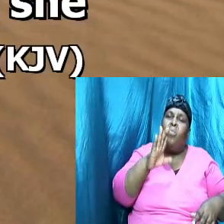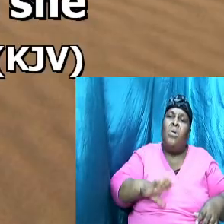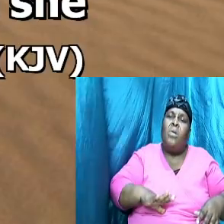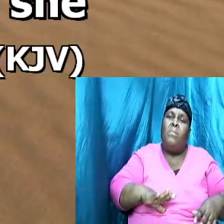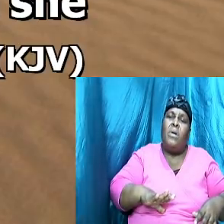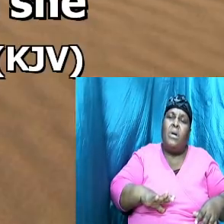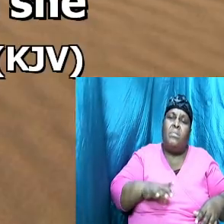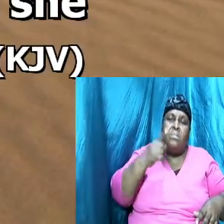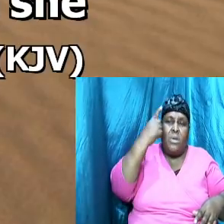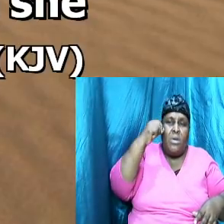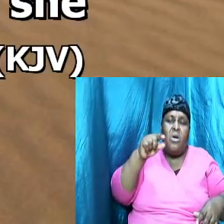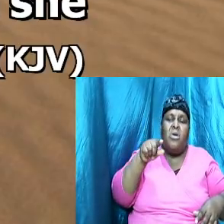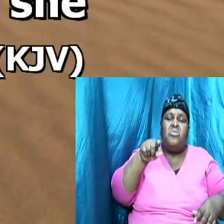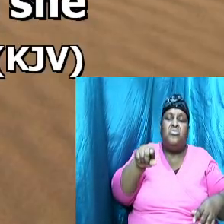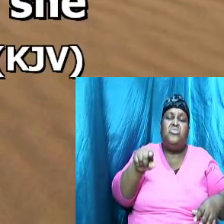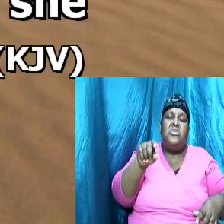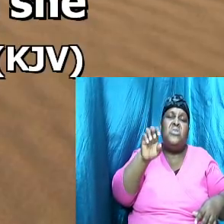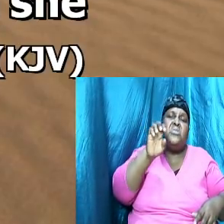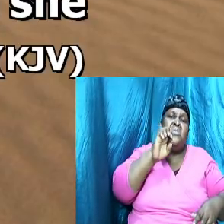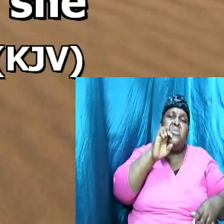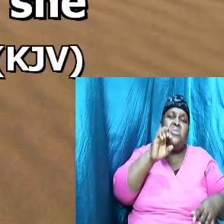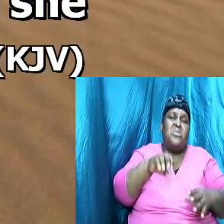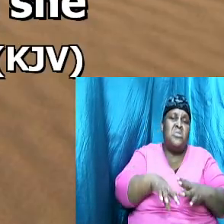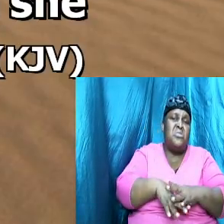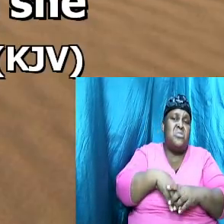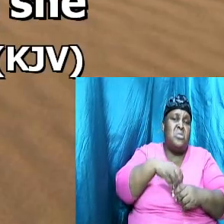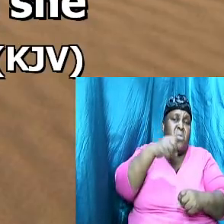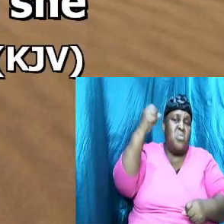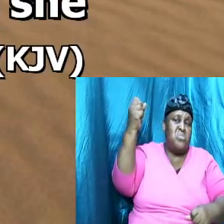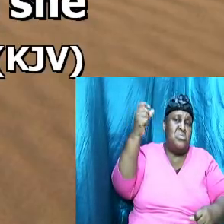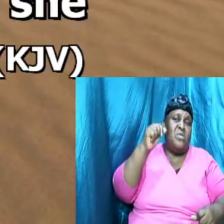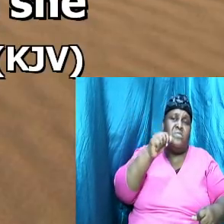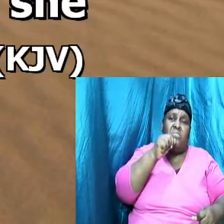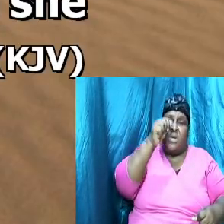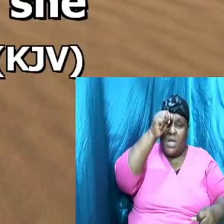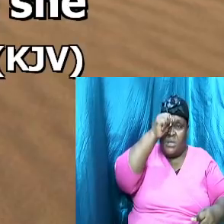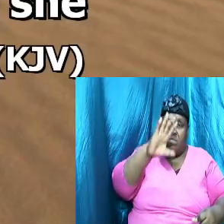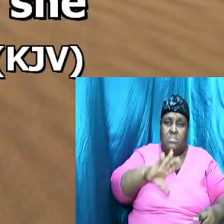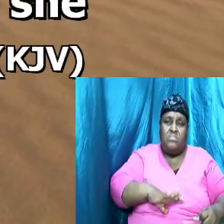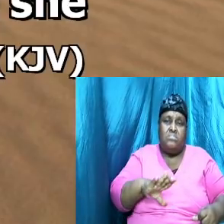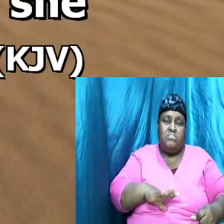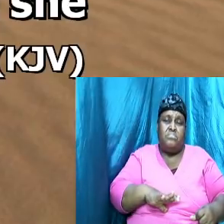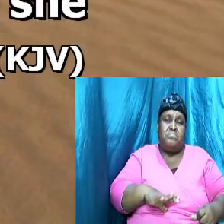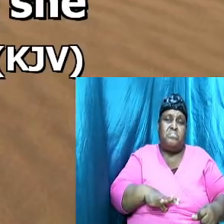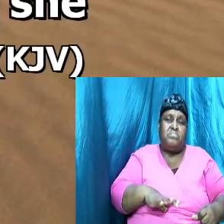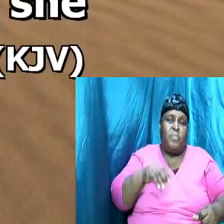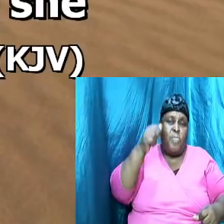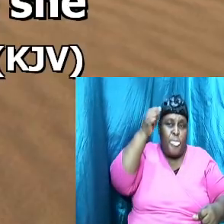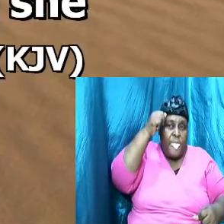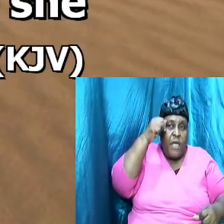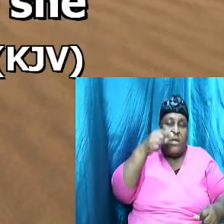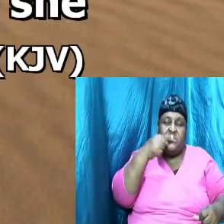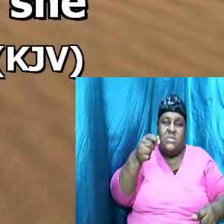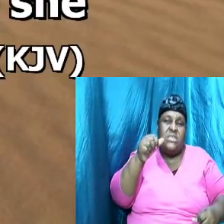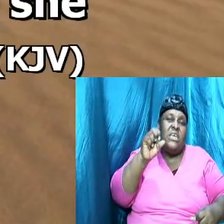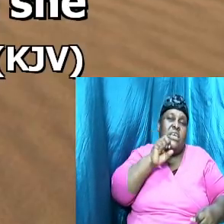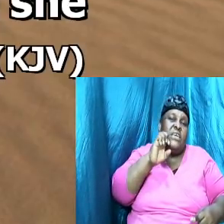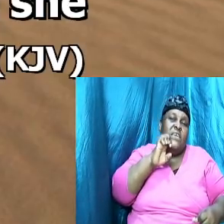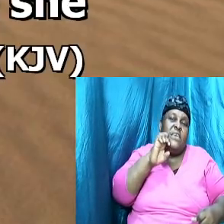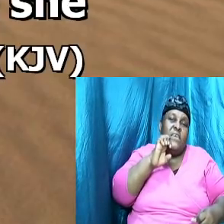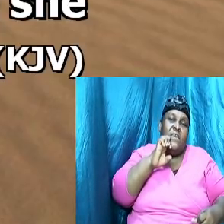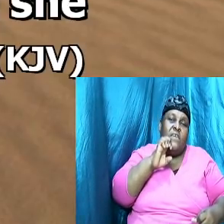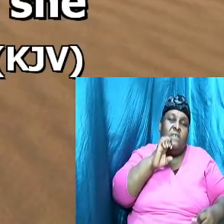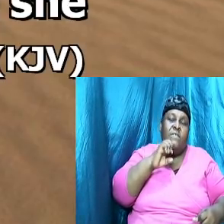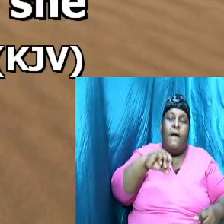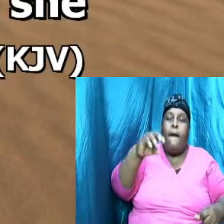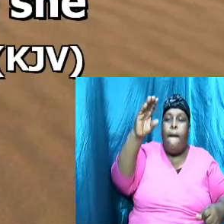first part again and Adam said this is now bone of my bones and